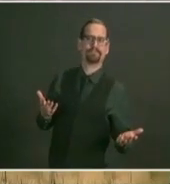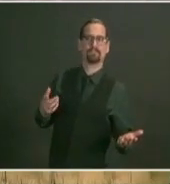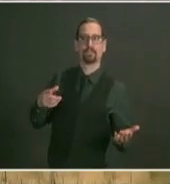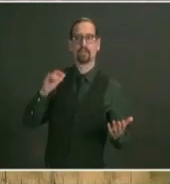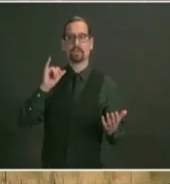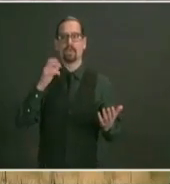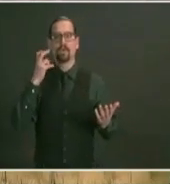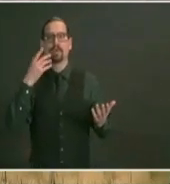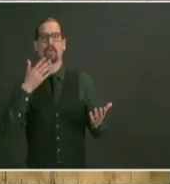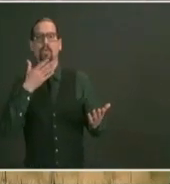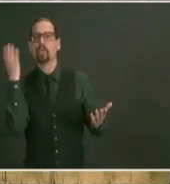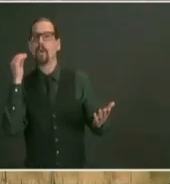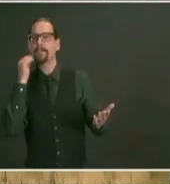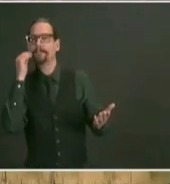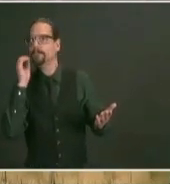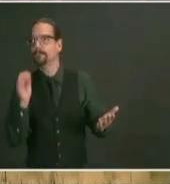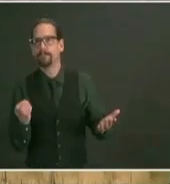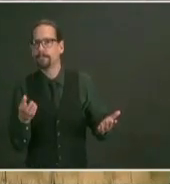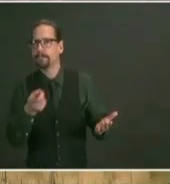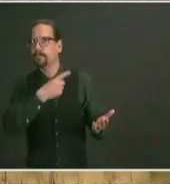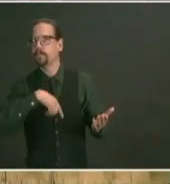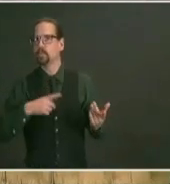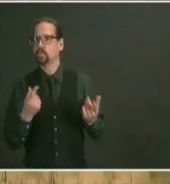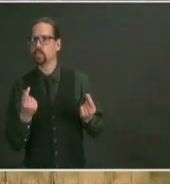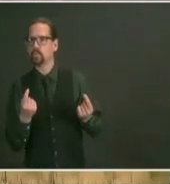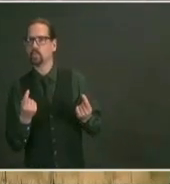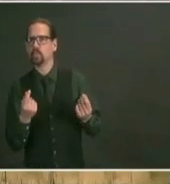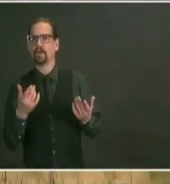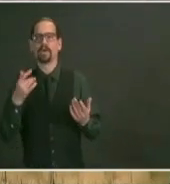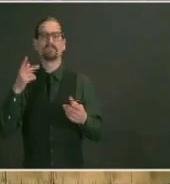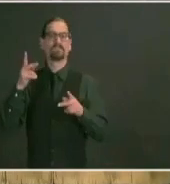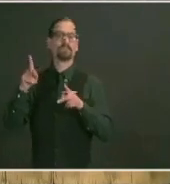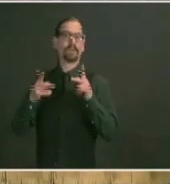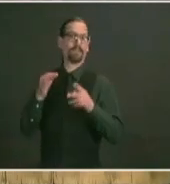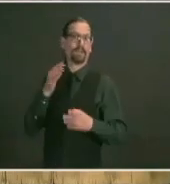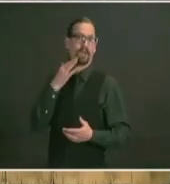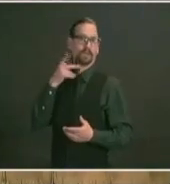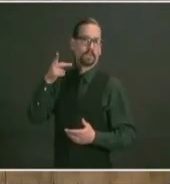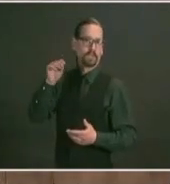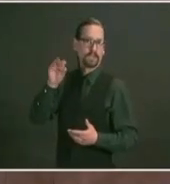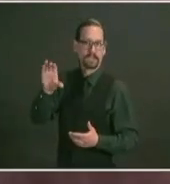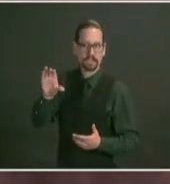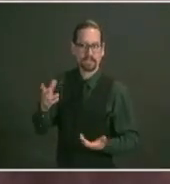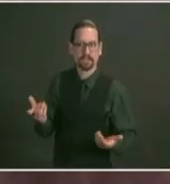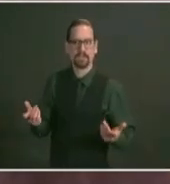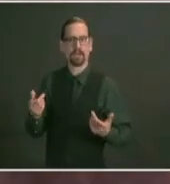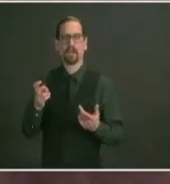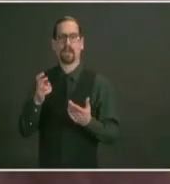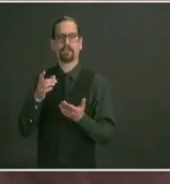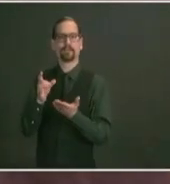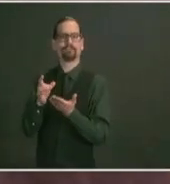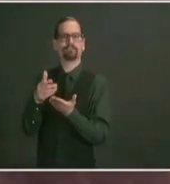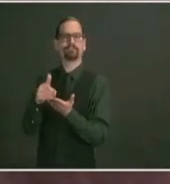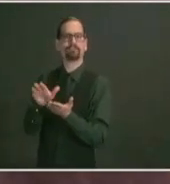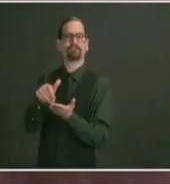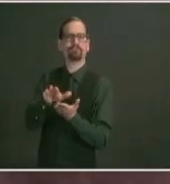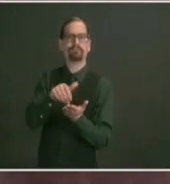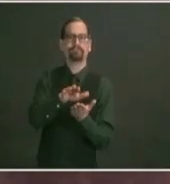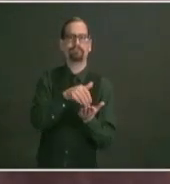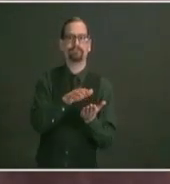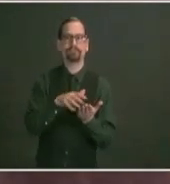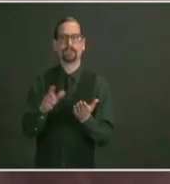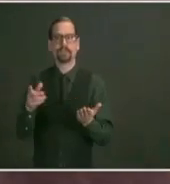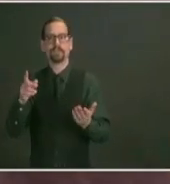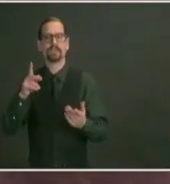of color from kennedy plaza the plane has been called racist it's the subject of a title six lawsuit seems to disappropriate funds from a 2014